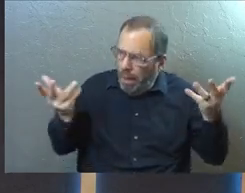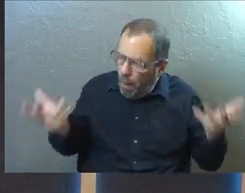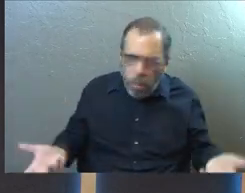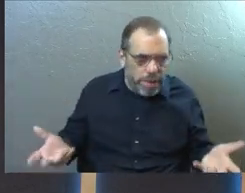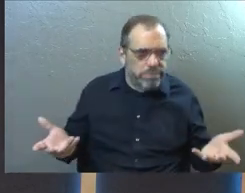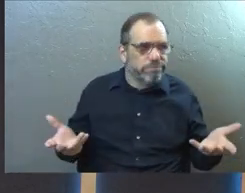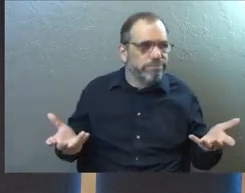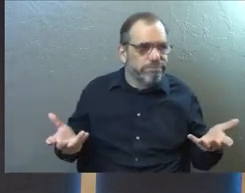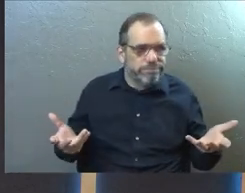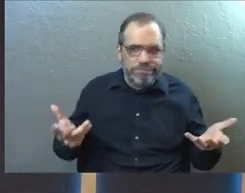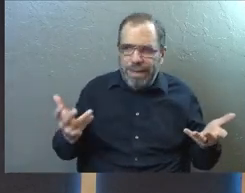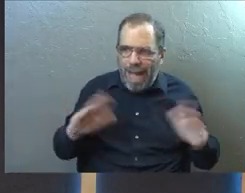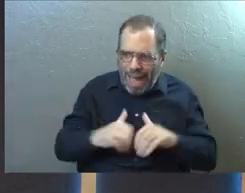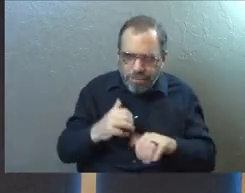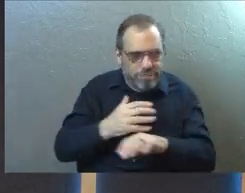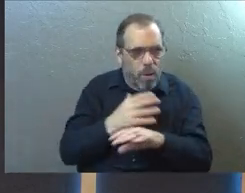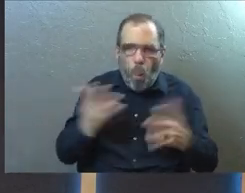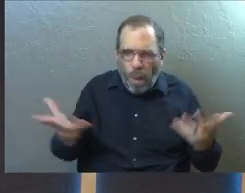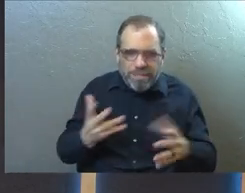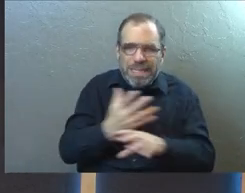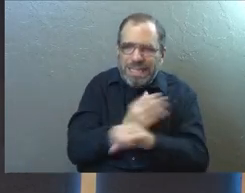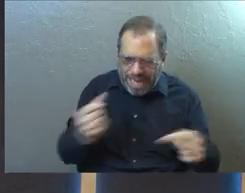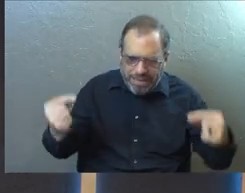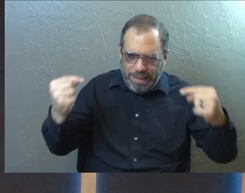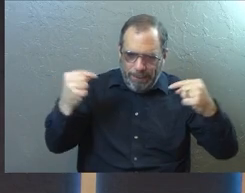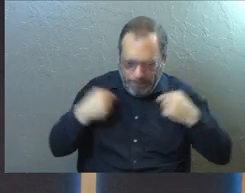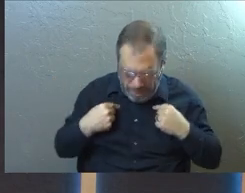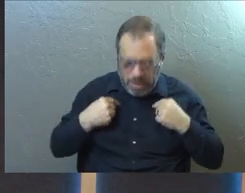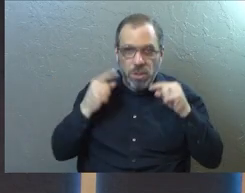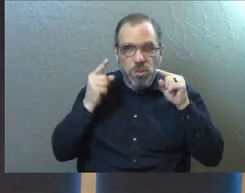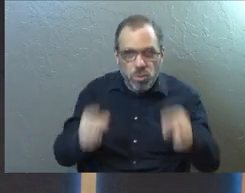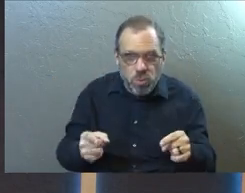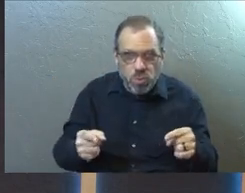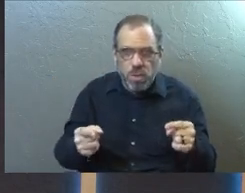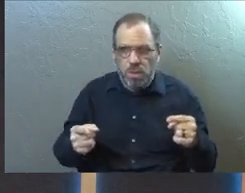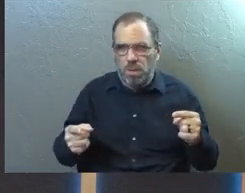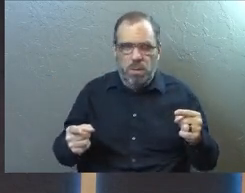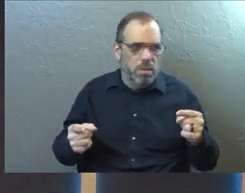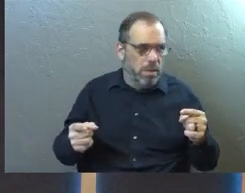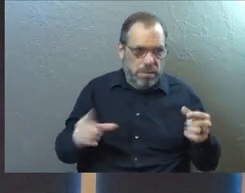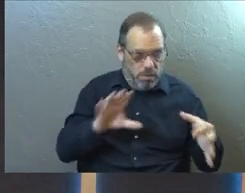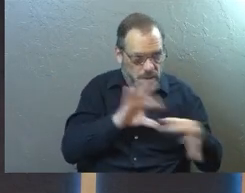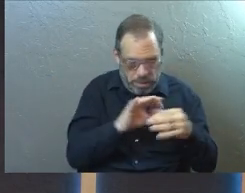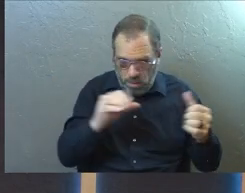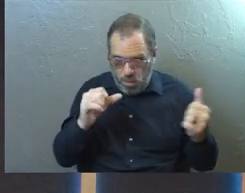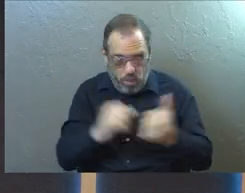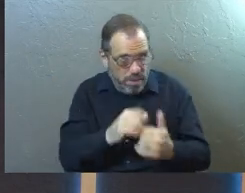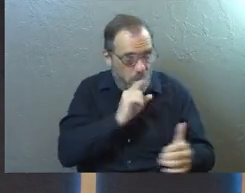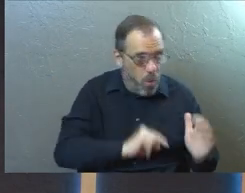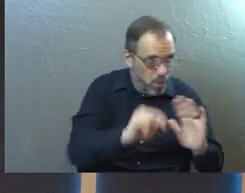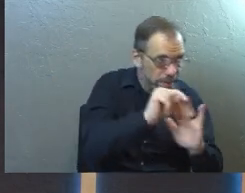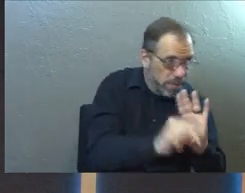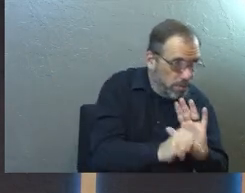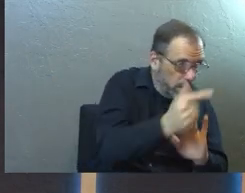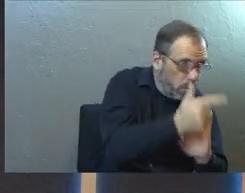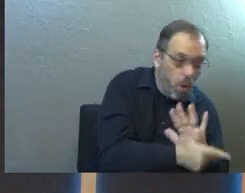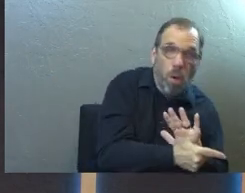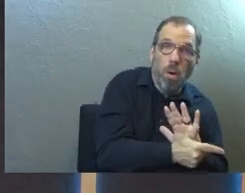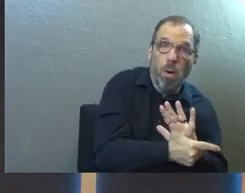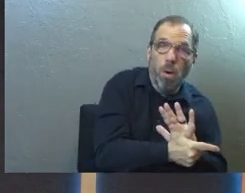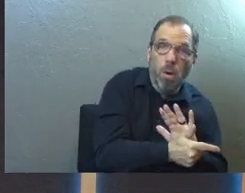in this big discussion. What is it that actually saves us? Does it have anything to do with Old Testament law?